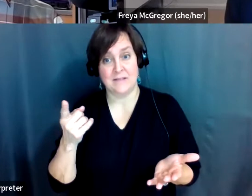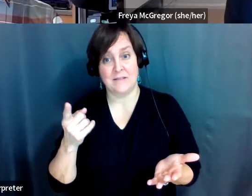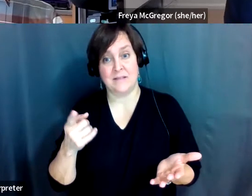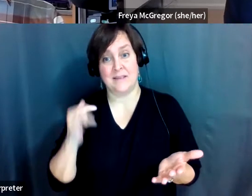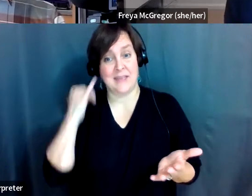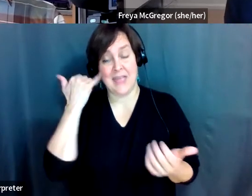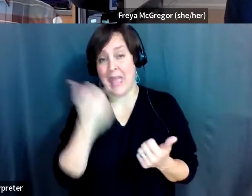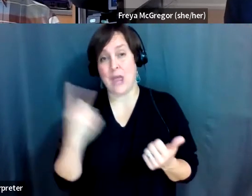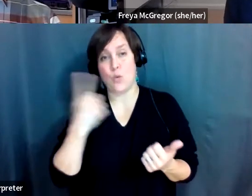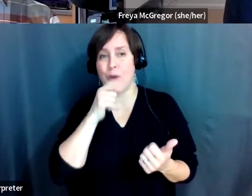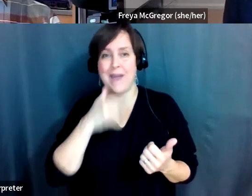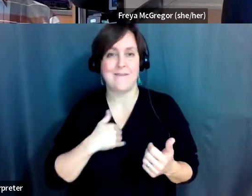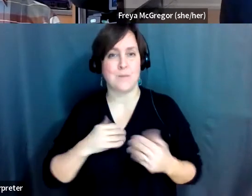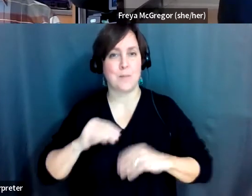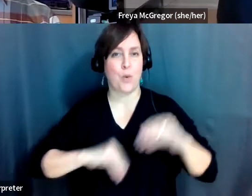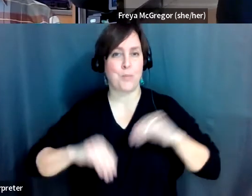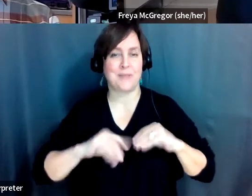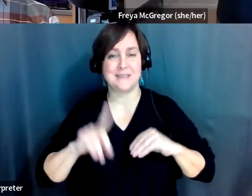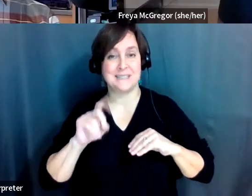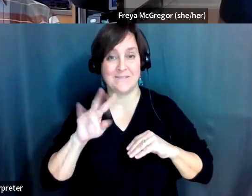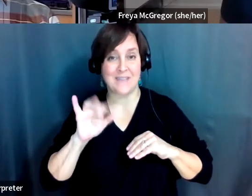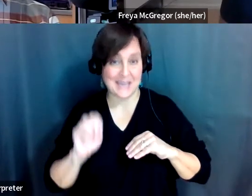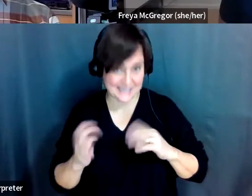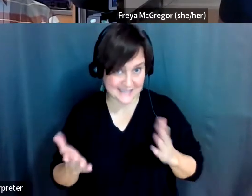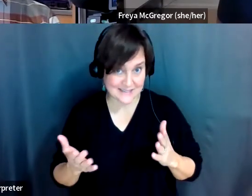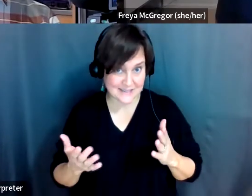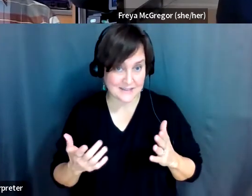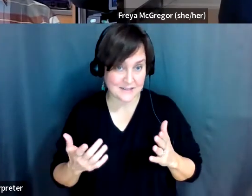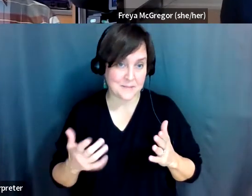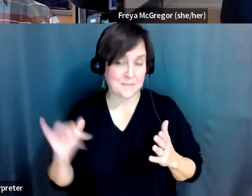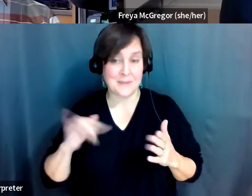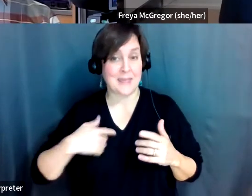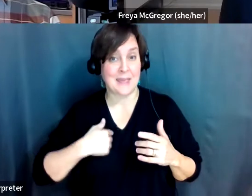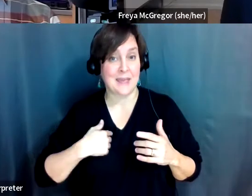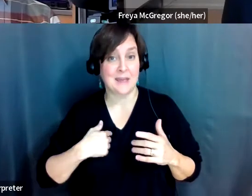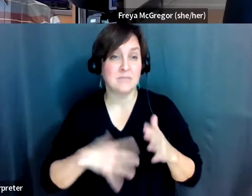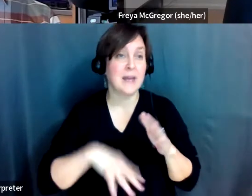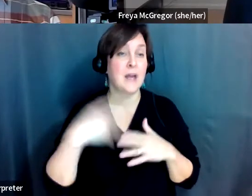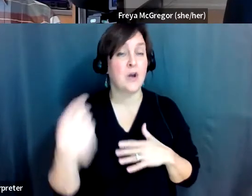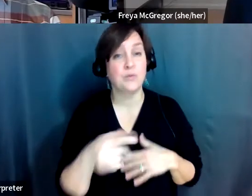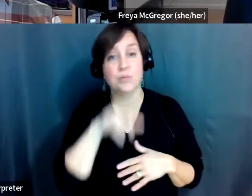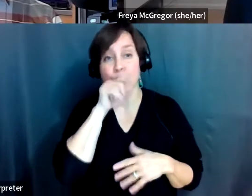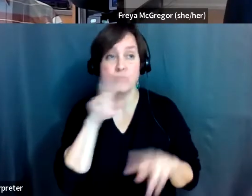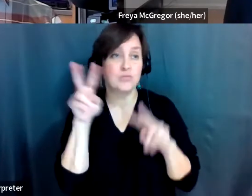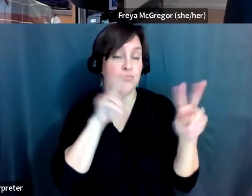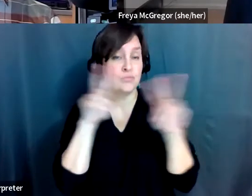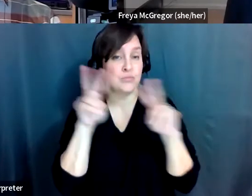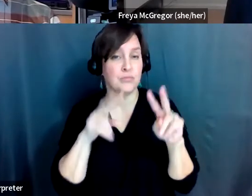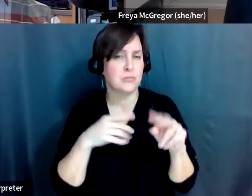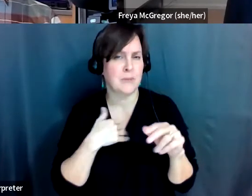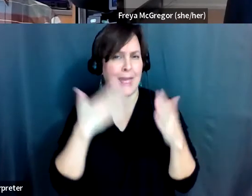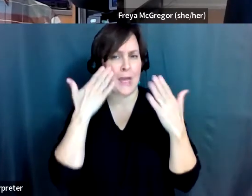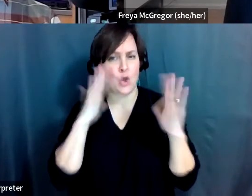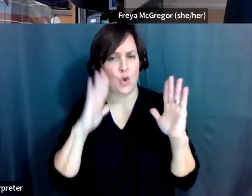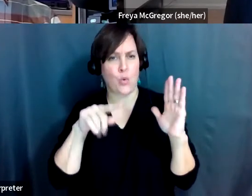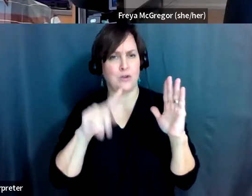and each one of them is going to have a different capability. But like when I'm out, and I'm not familiar with the